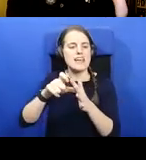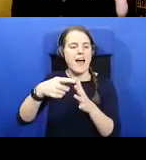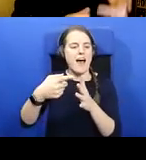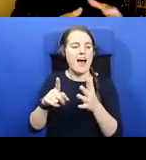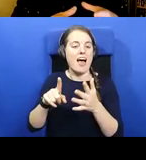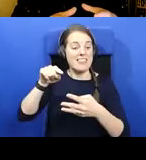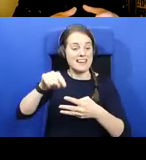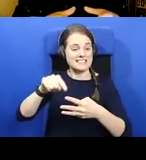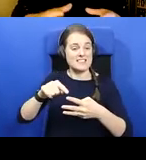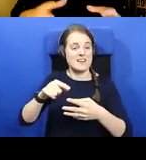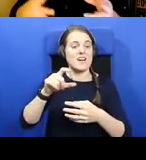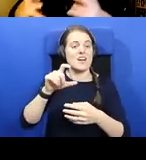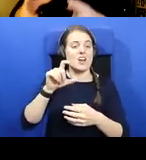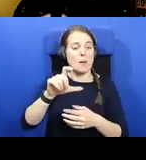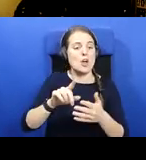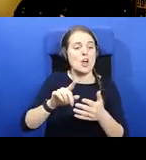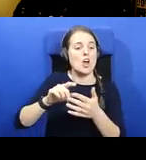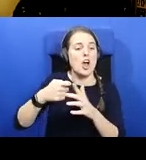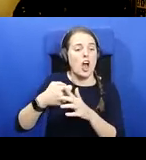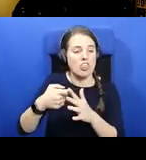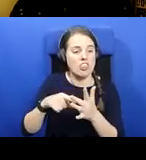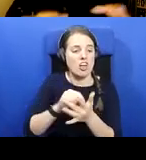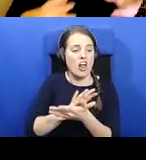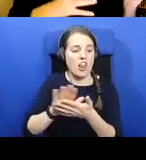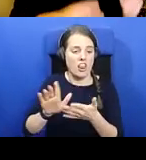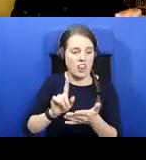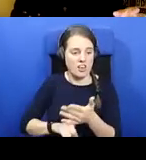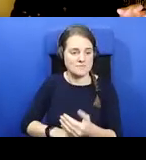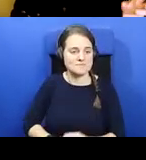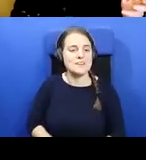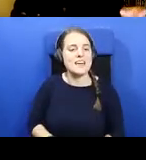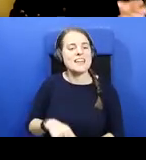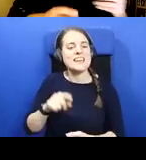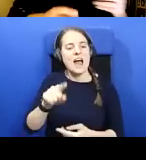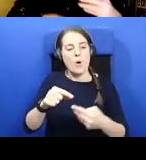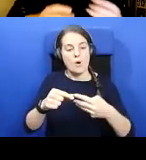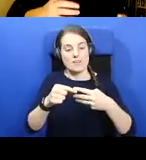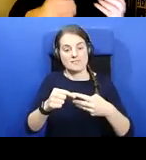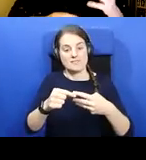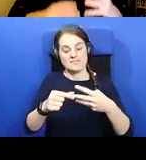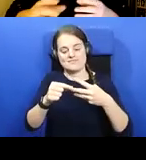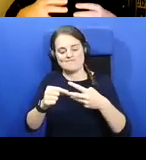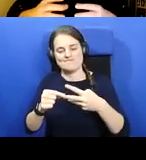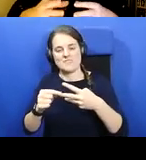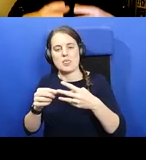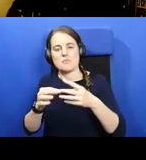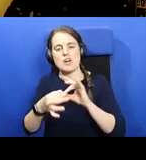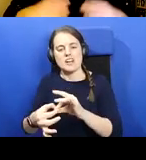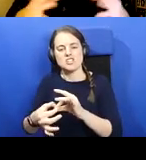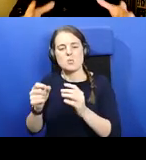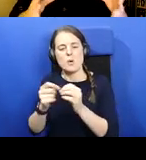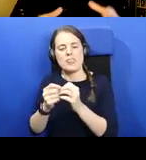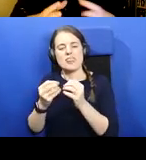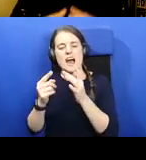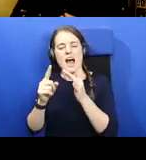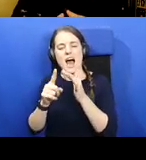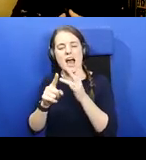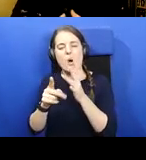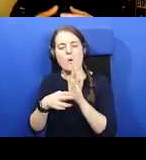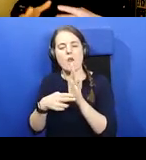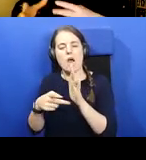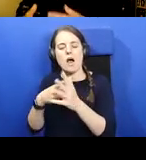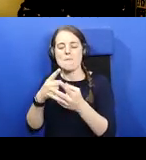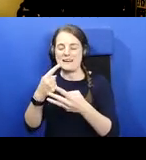The main branch, Kenil Nauron, are the branches associated with Iona. When we look at it, each branch sort of has a major